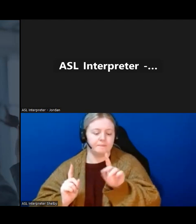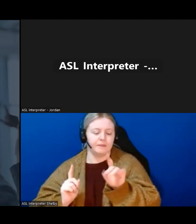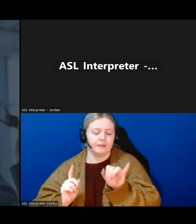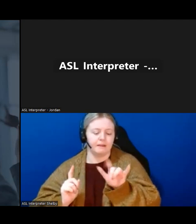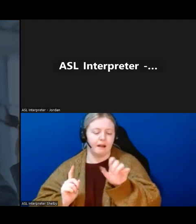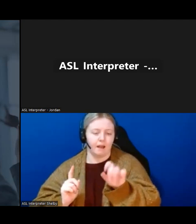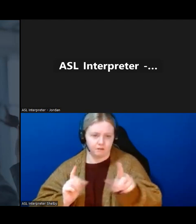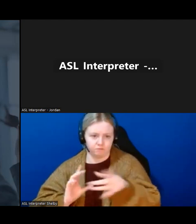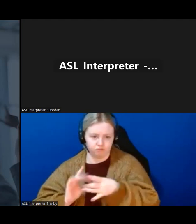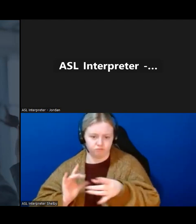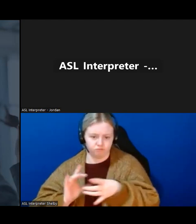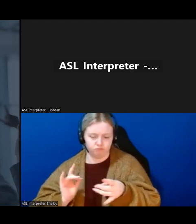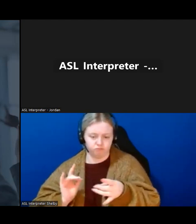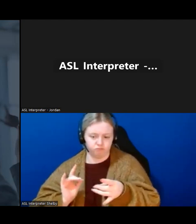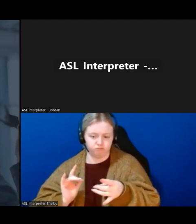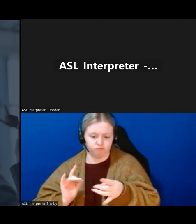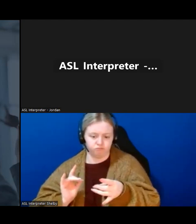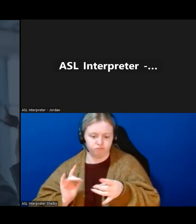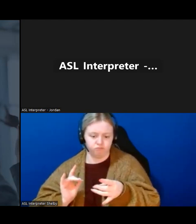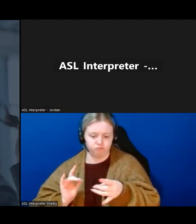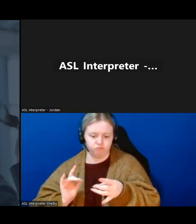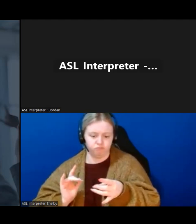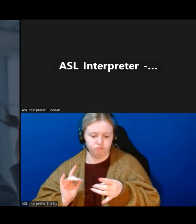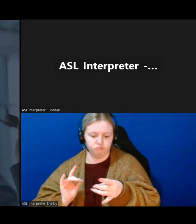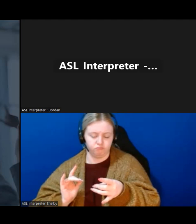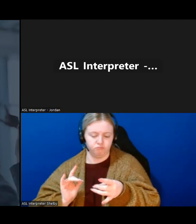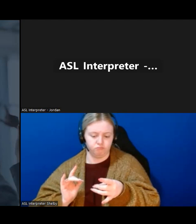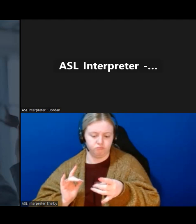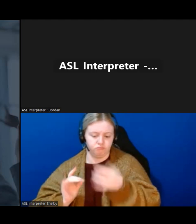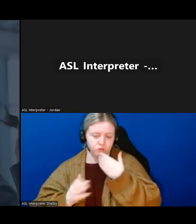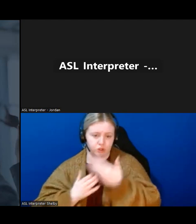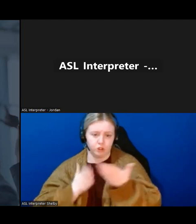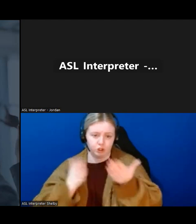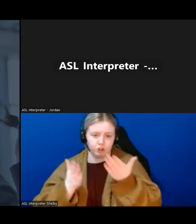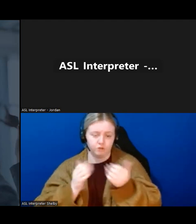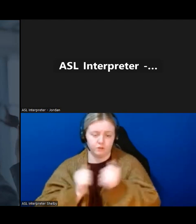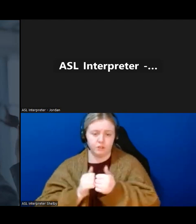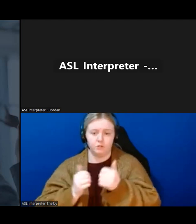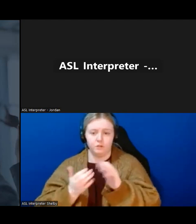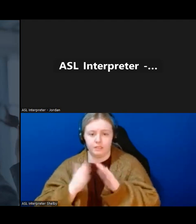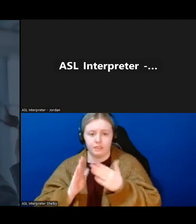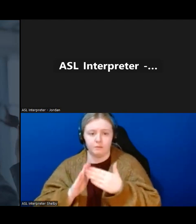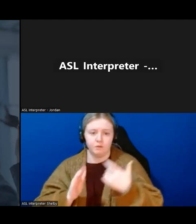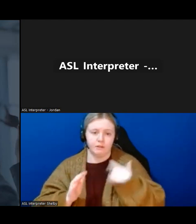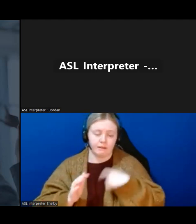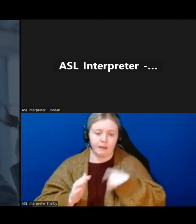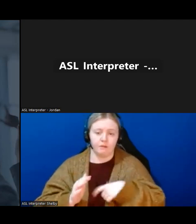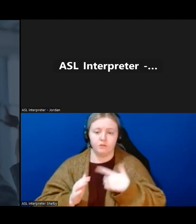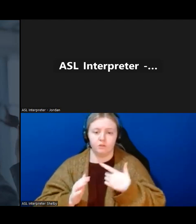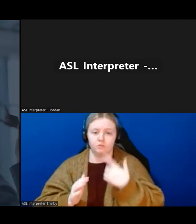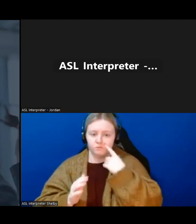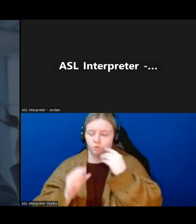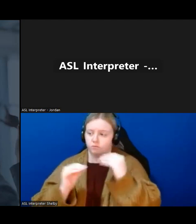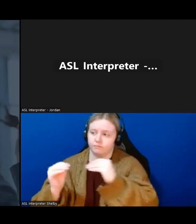you mentioned, I'm very fortunate to have used services to community sector council and techno tutors, our group, older workers of